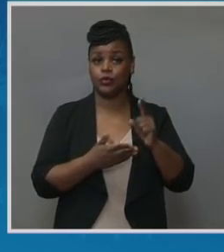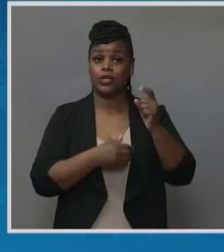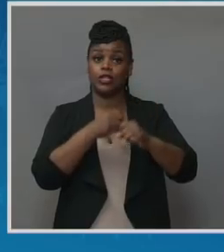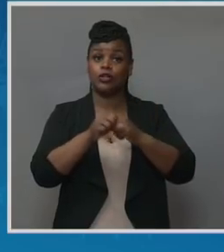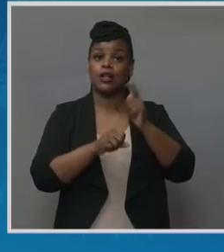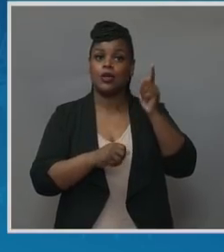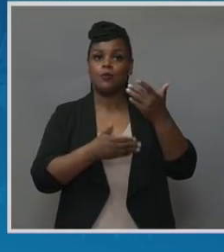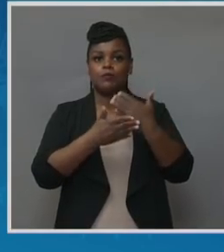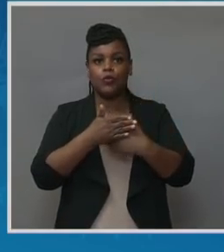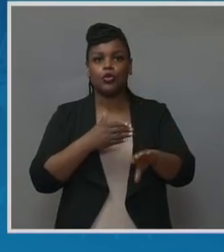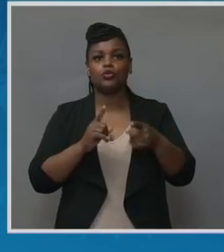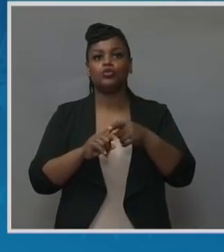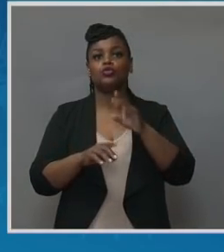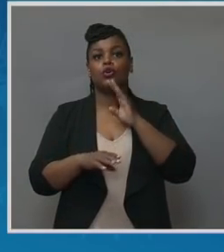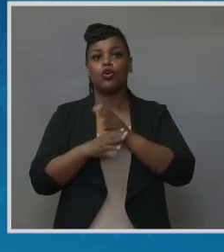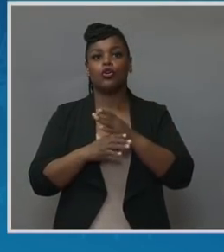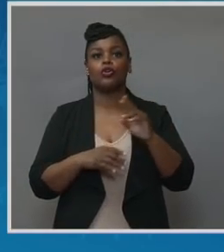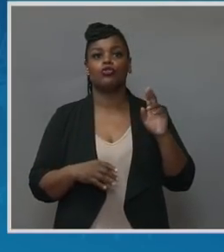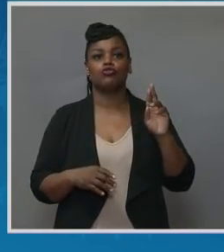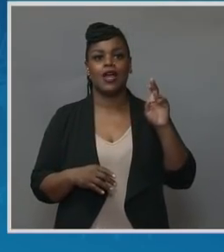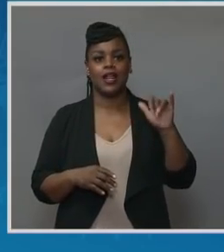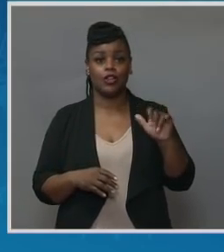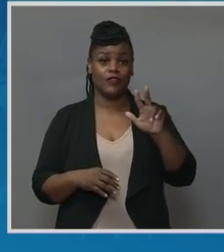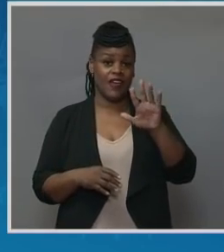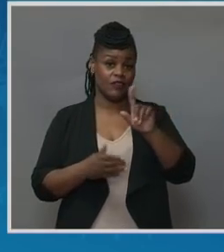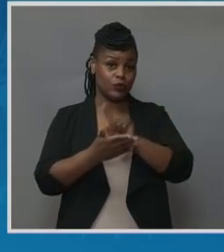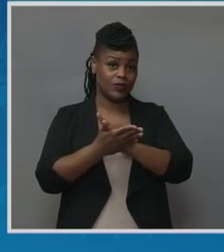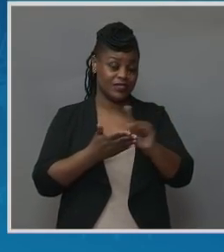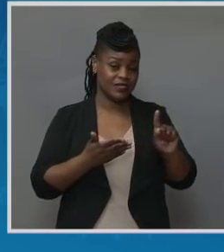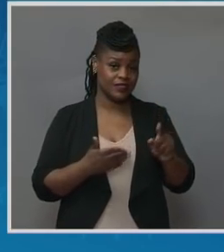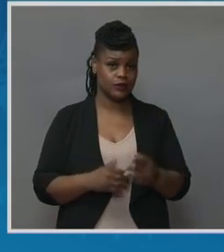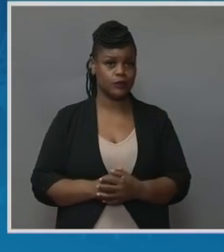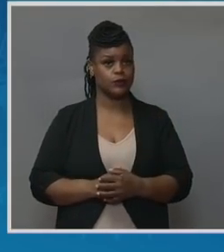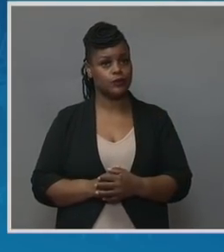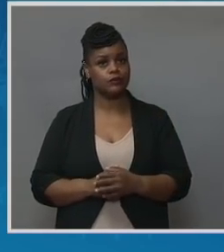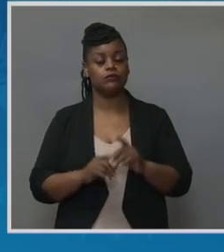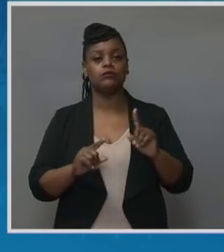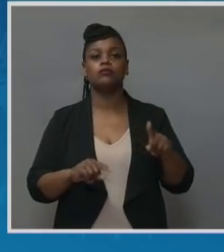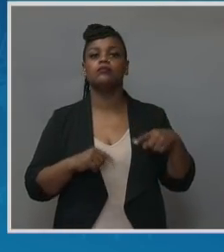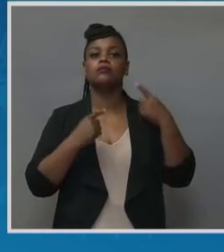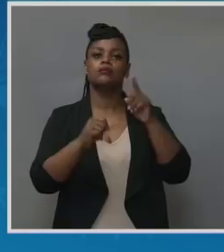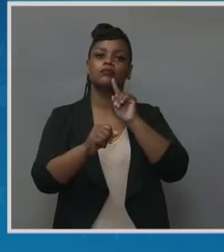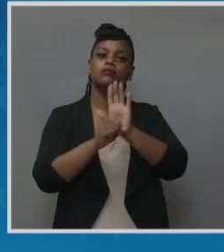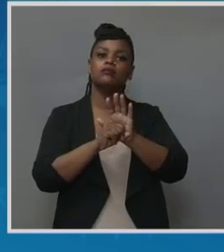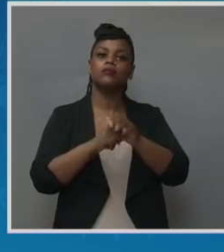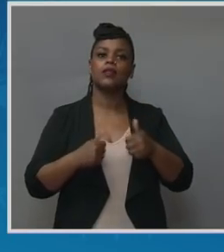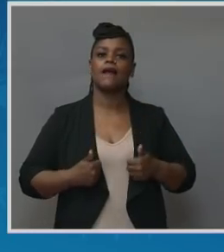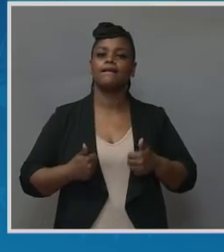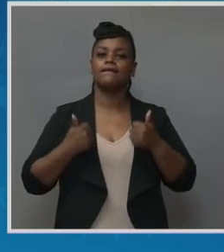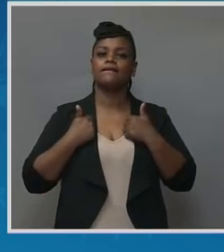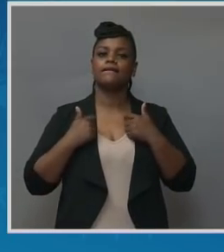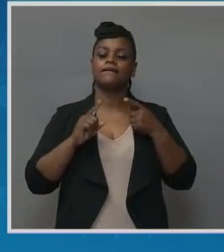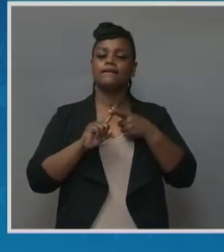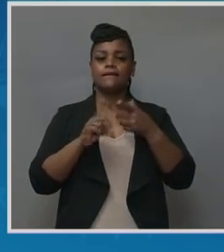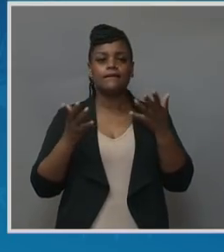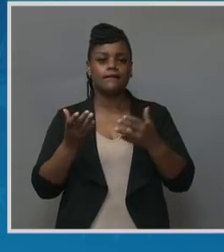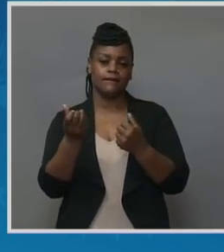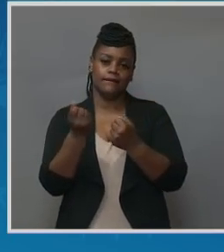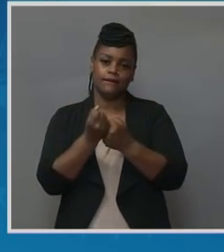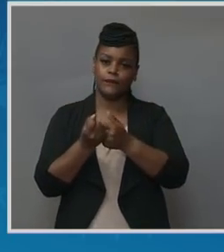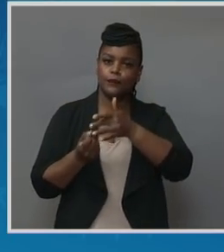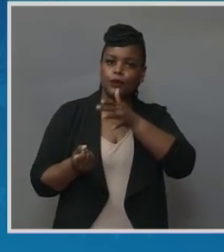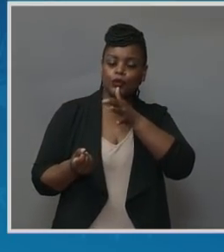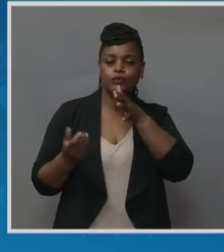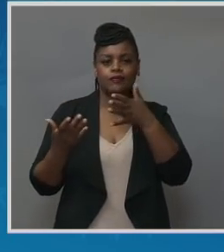Riley, born at 35 weeks. She's since dedicated her life to supporting mothers who have experienced